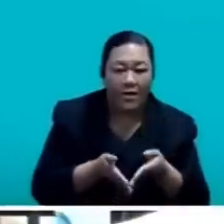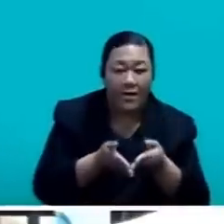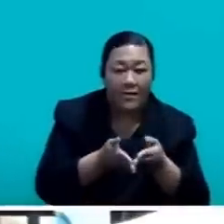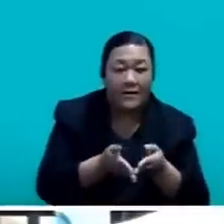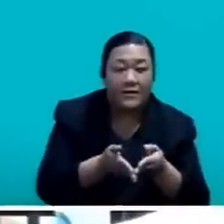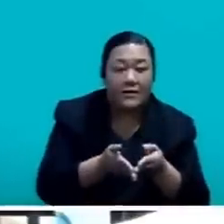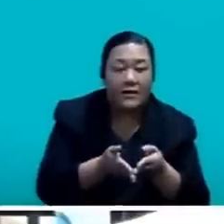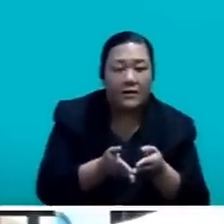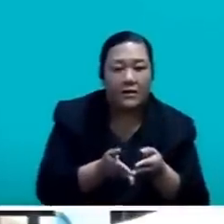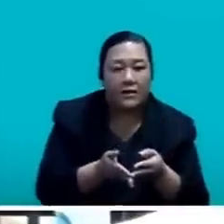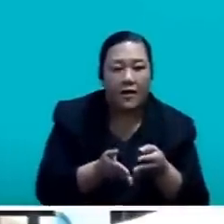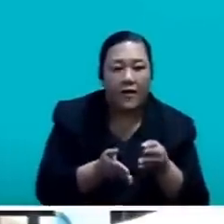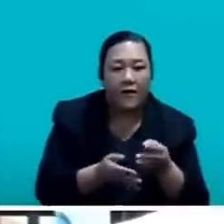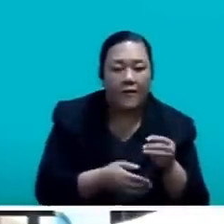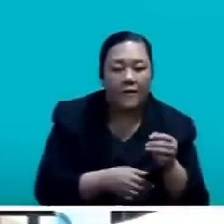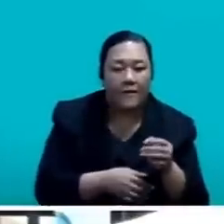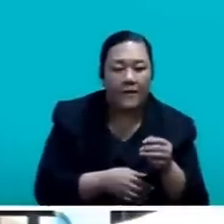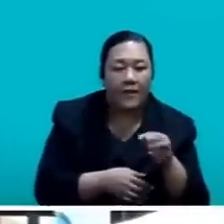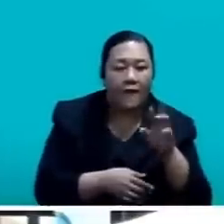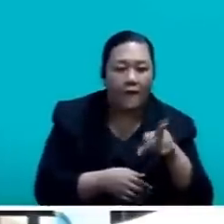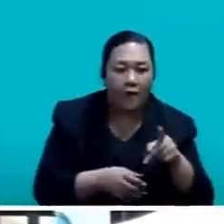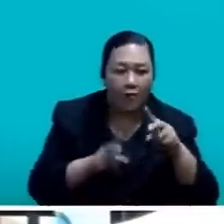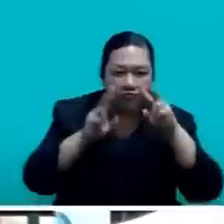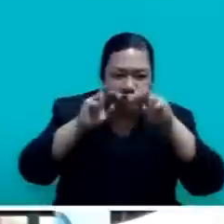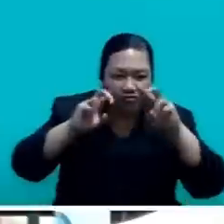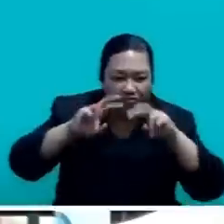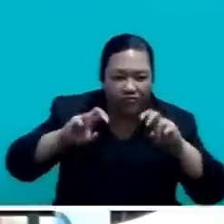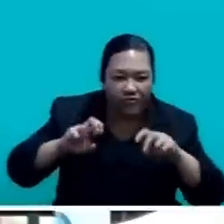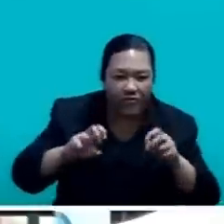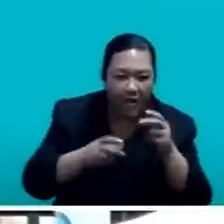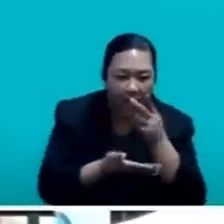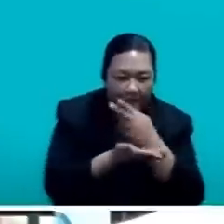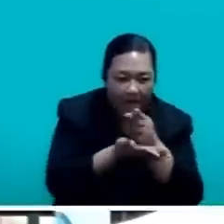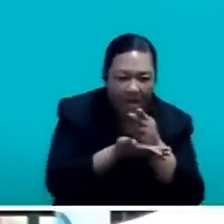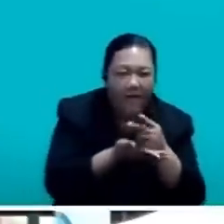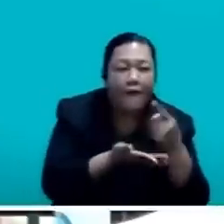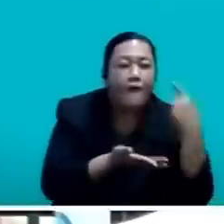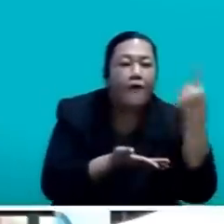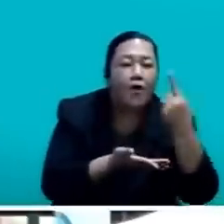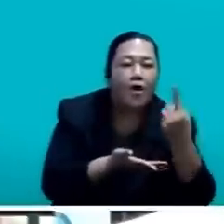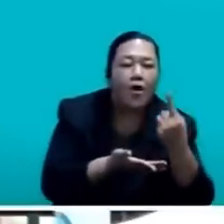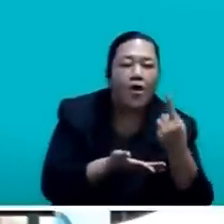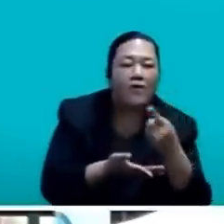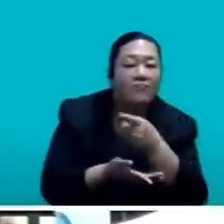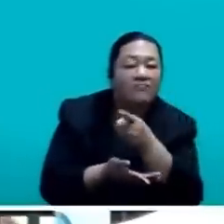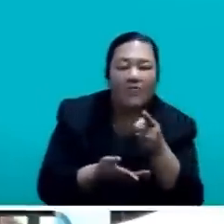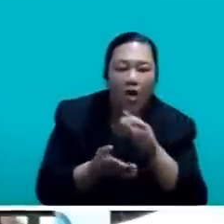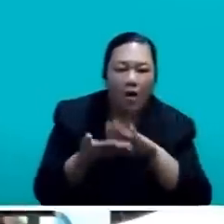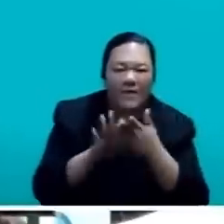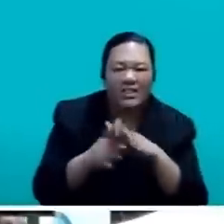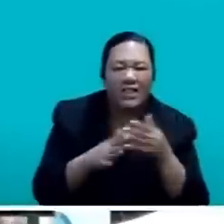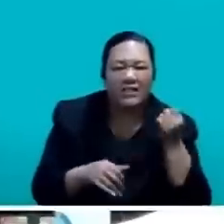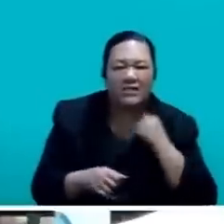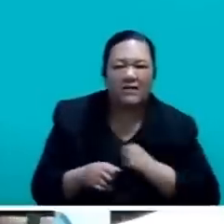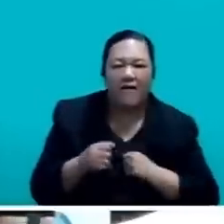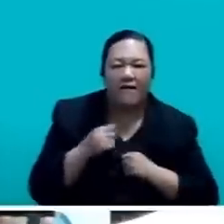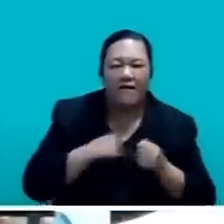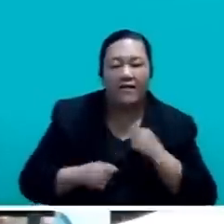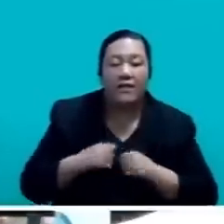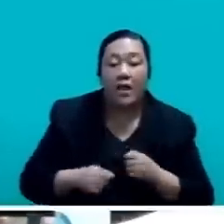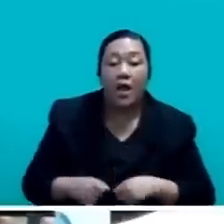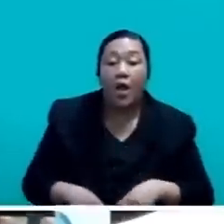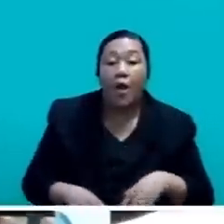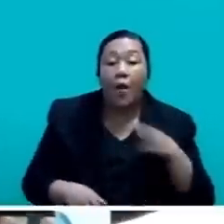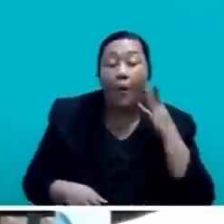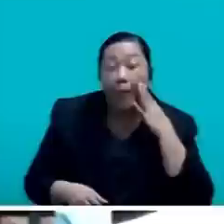coastal assessments and surveys for vulnerable communities. Mr. Speaker, when it comes to revenue collection,